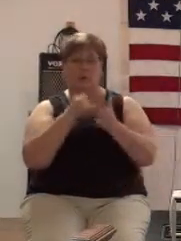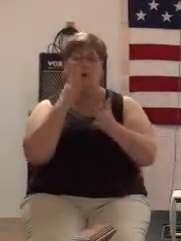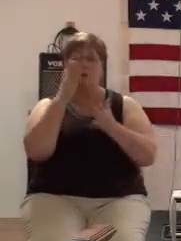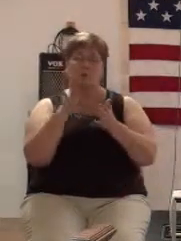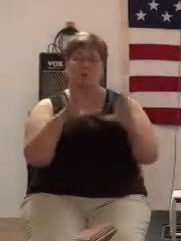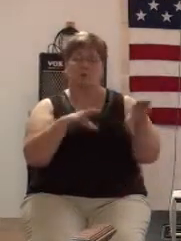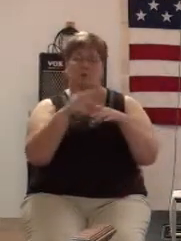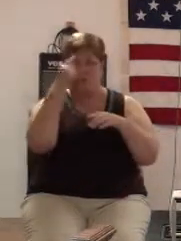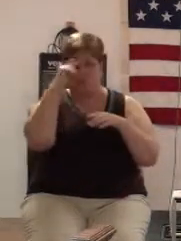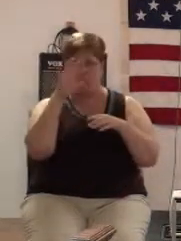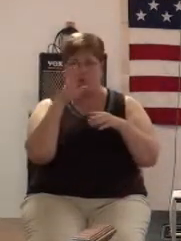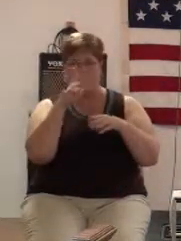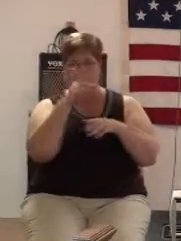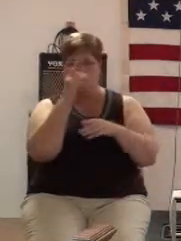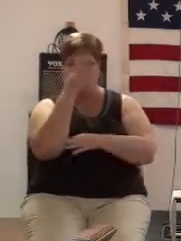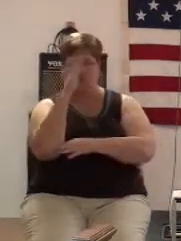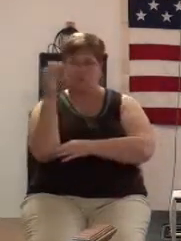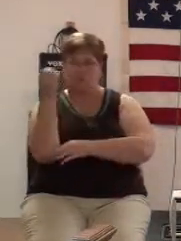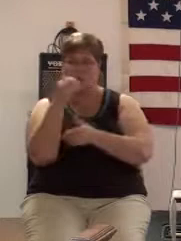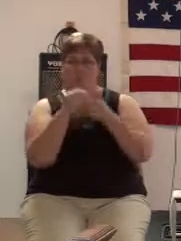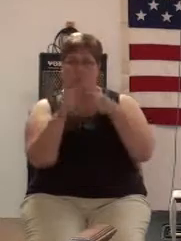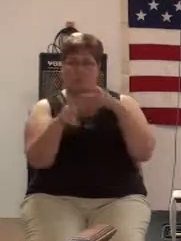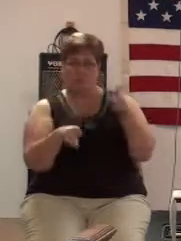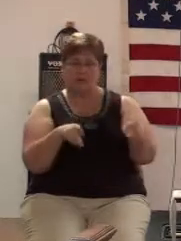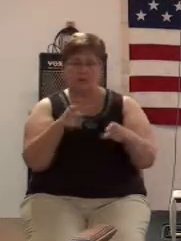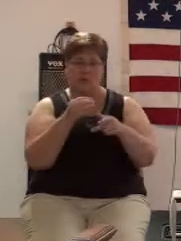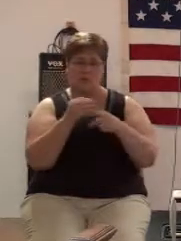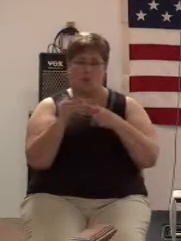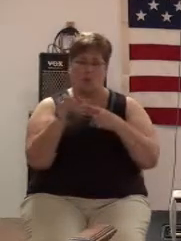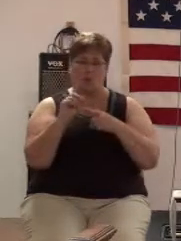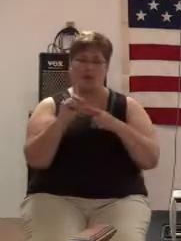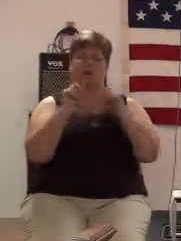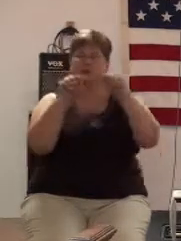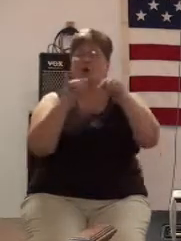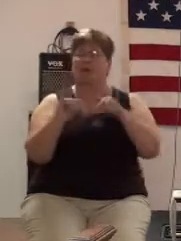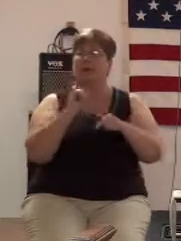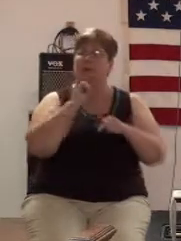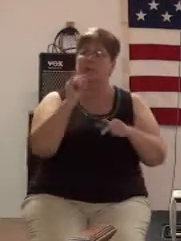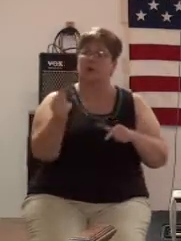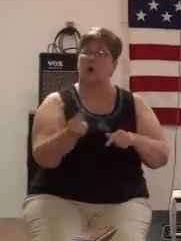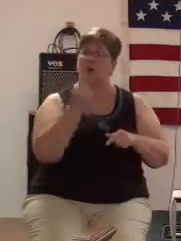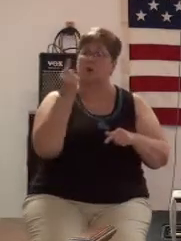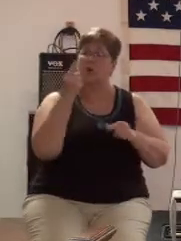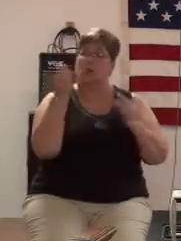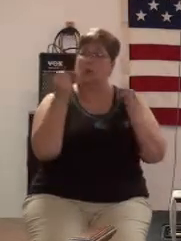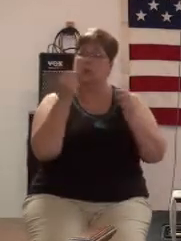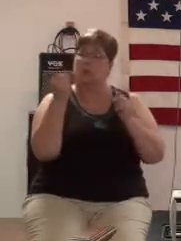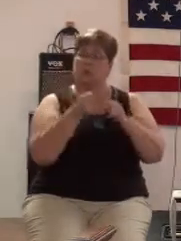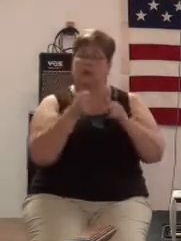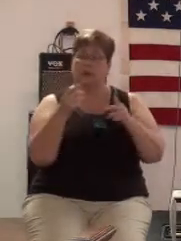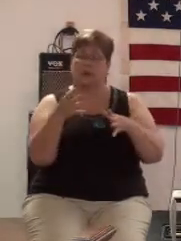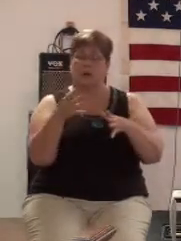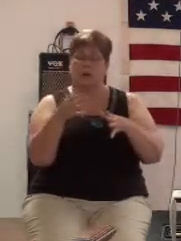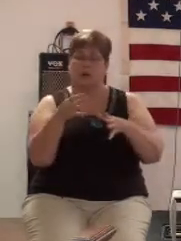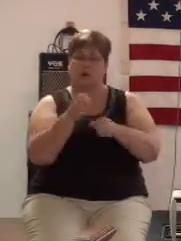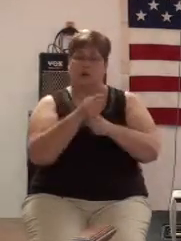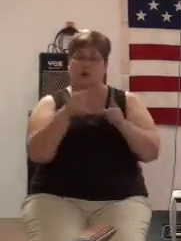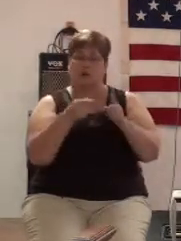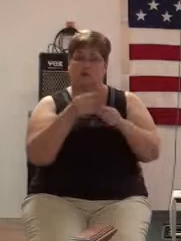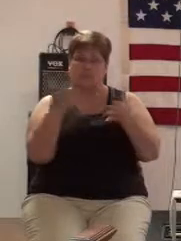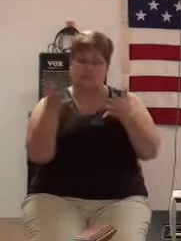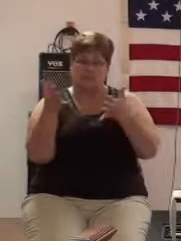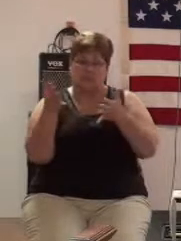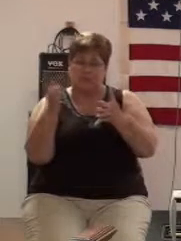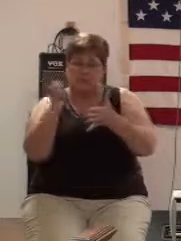trees or the people or where it's going is only when it reaches its destination.